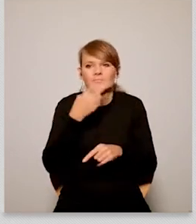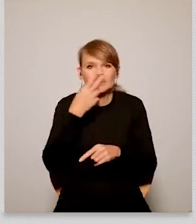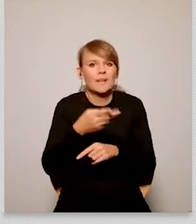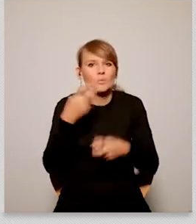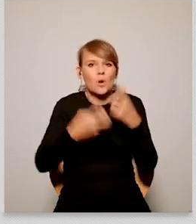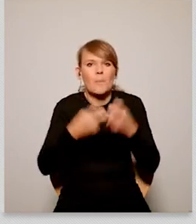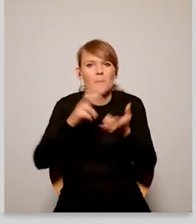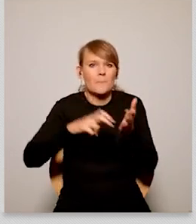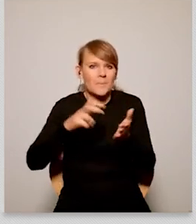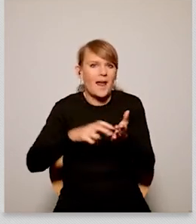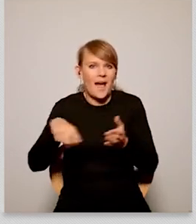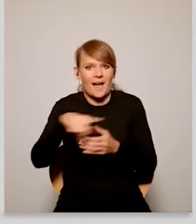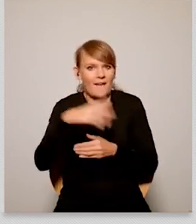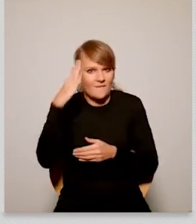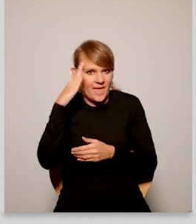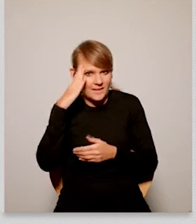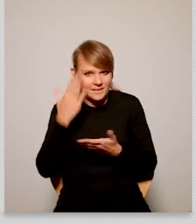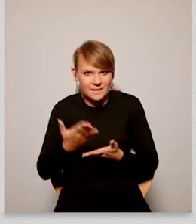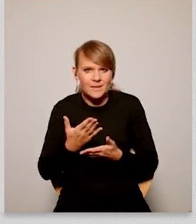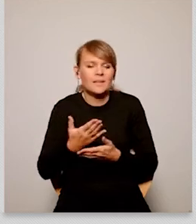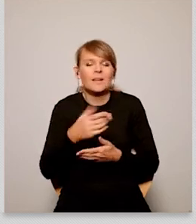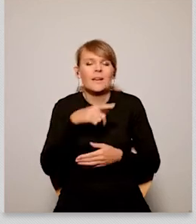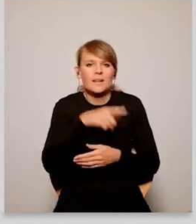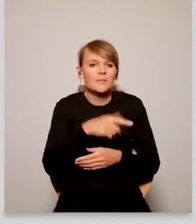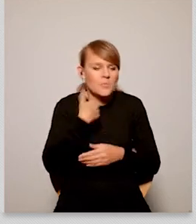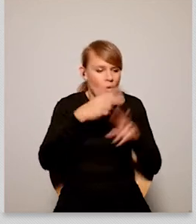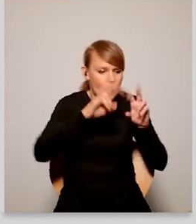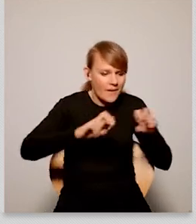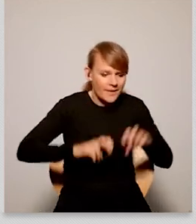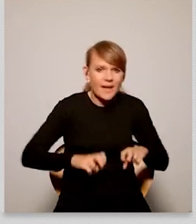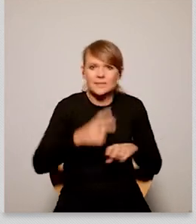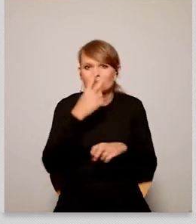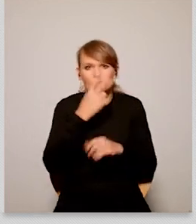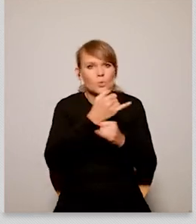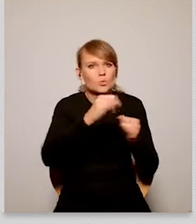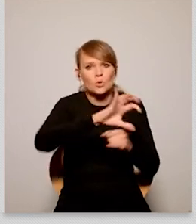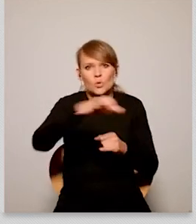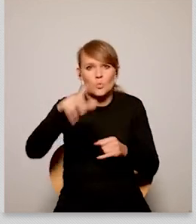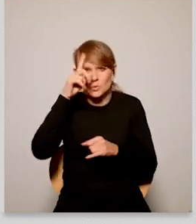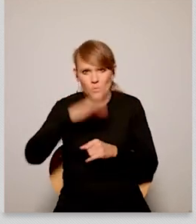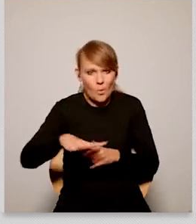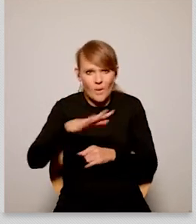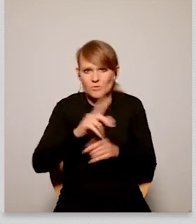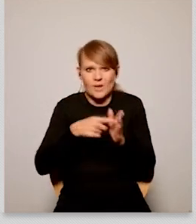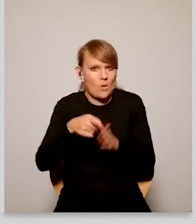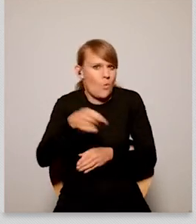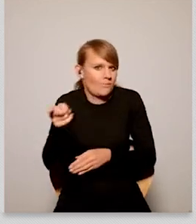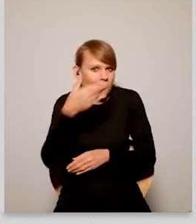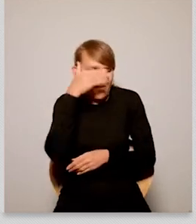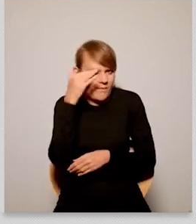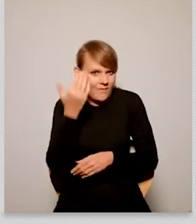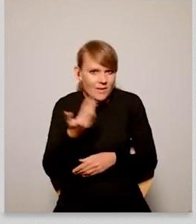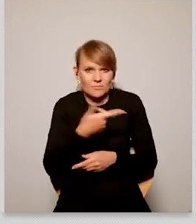right now because they do not have the knowledge they they need to understand what is going on and our research